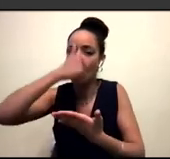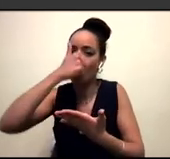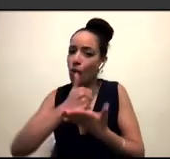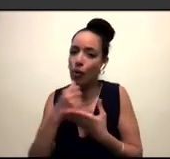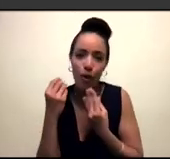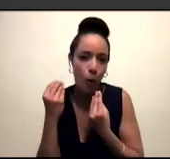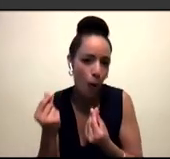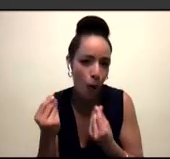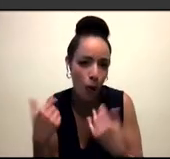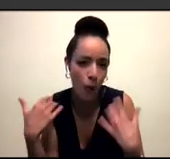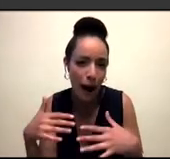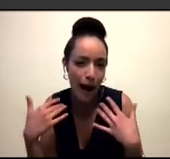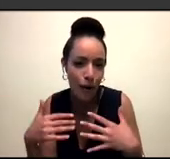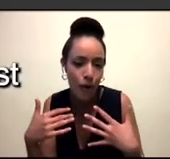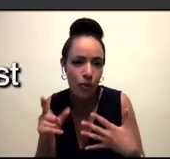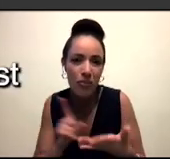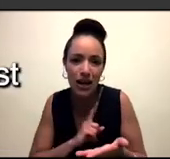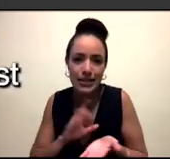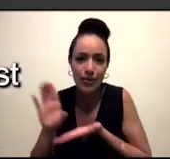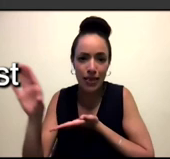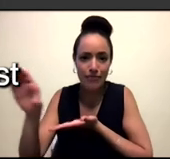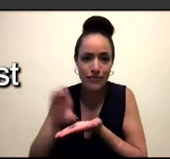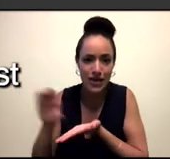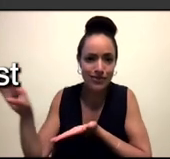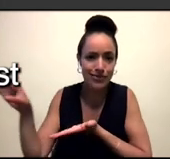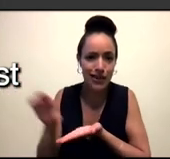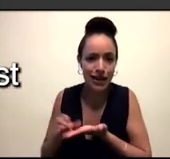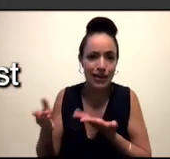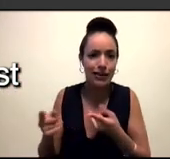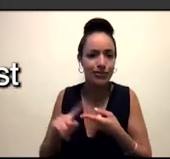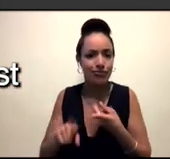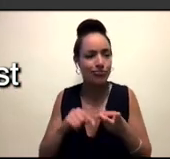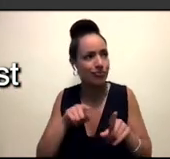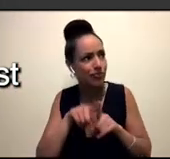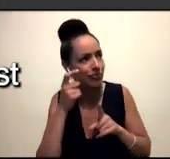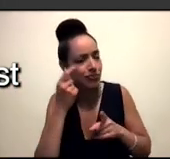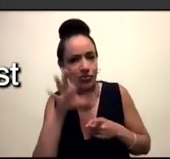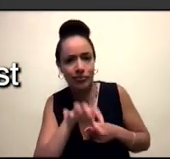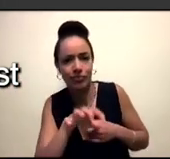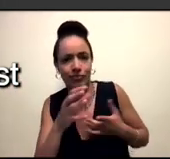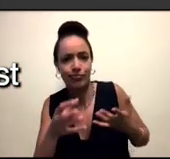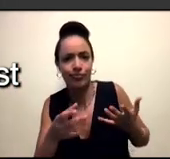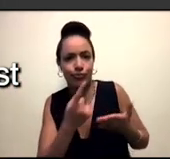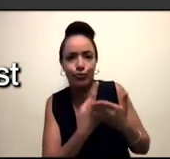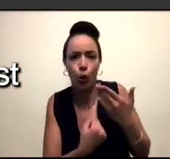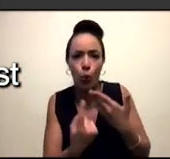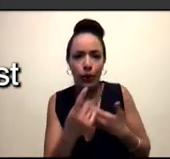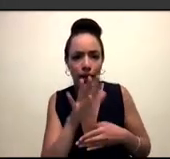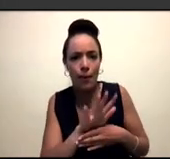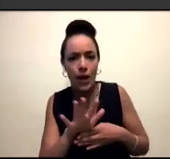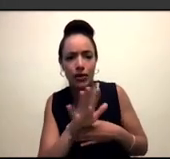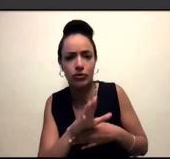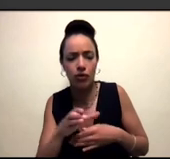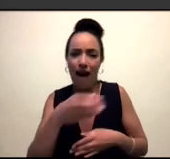but in terms of funding, in terms of like, you know, trying to find a space that's perhaps not just about like alcohol